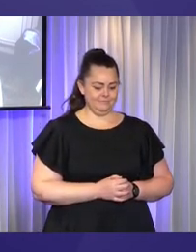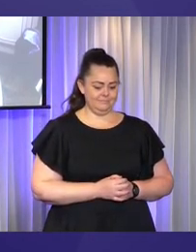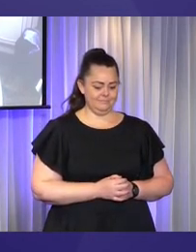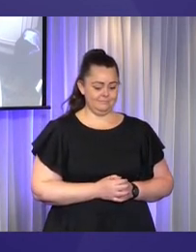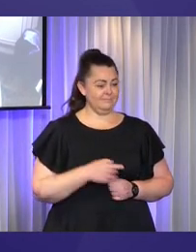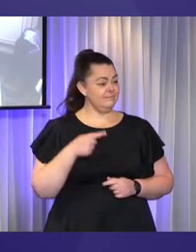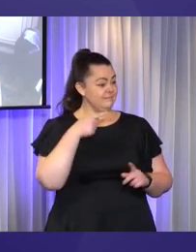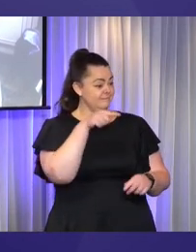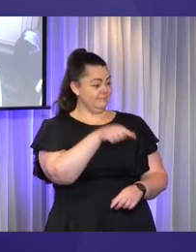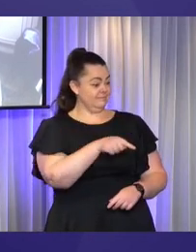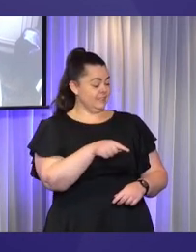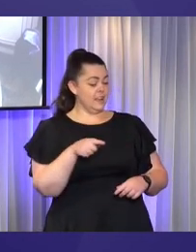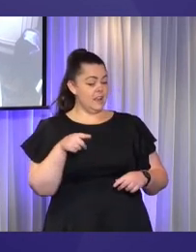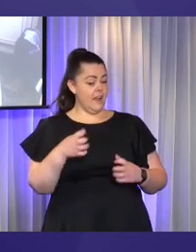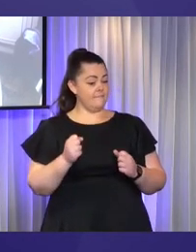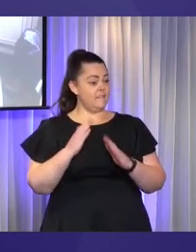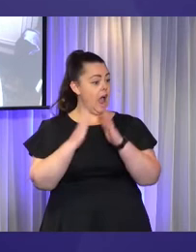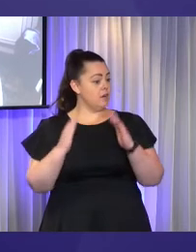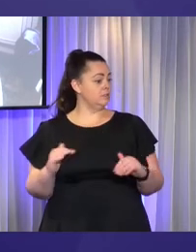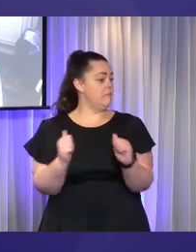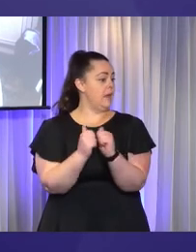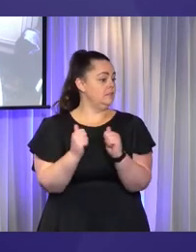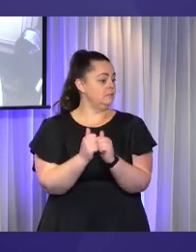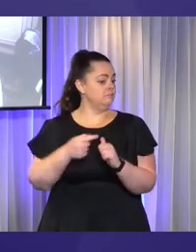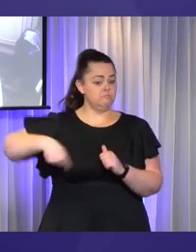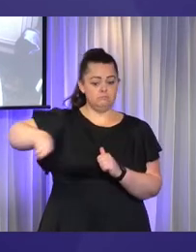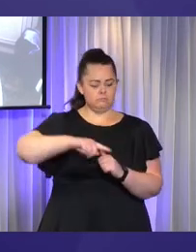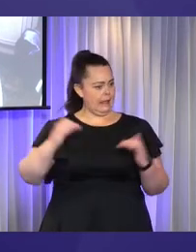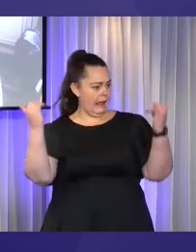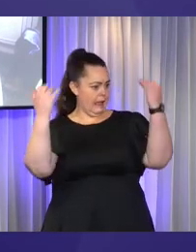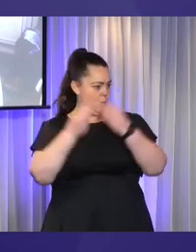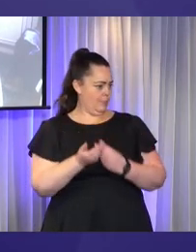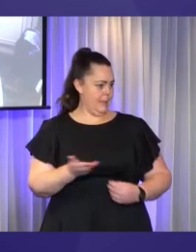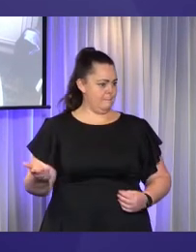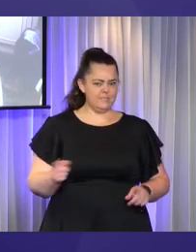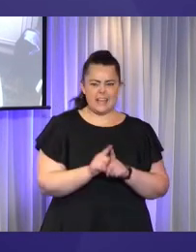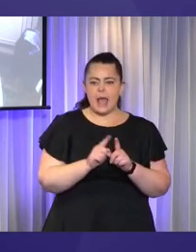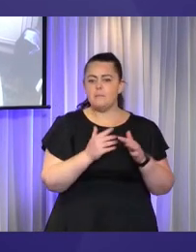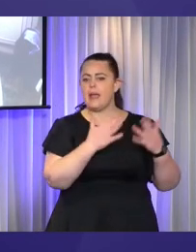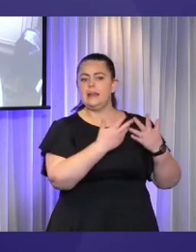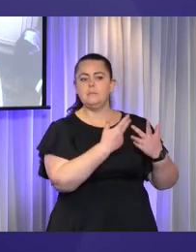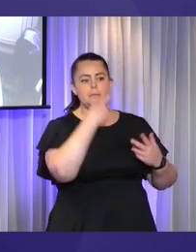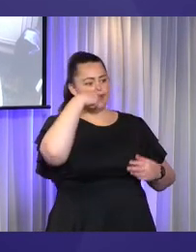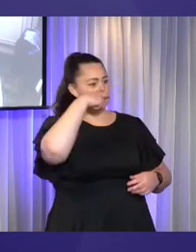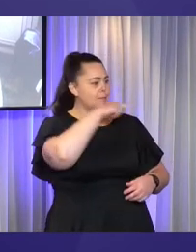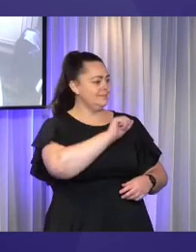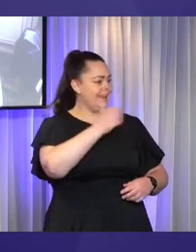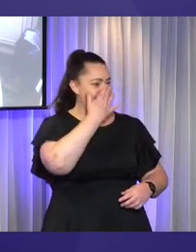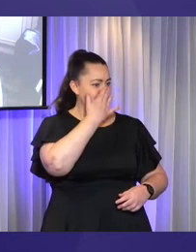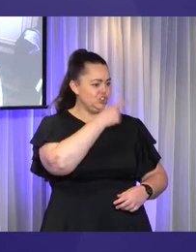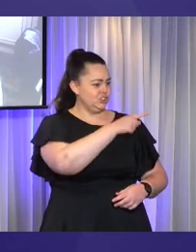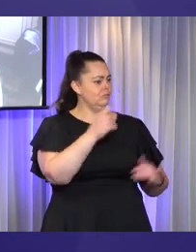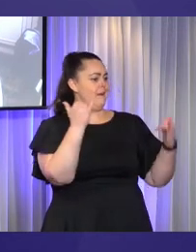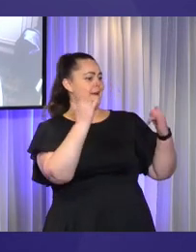just hanging out with those housemates, doing what young people his age do. We're often asked about the